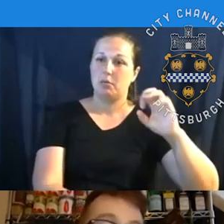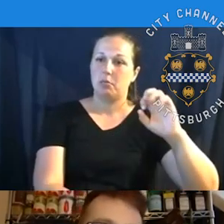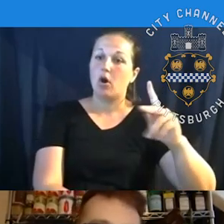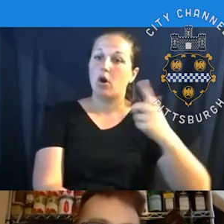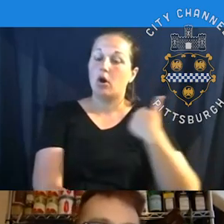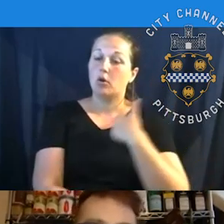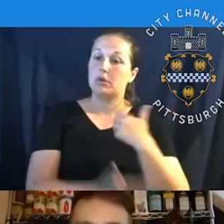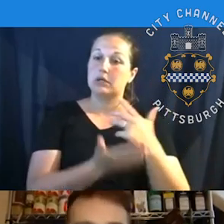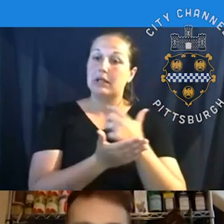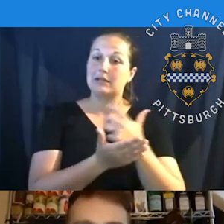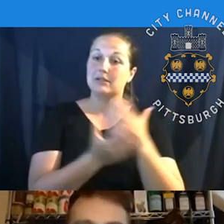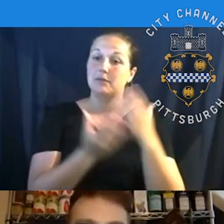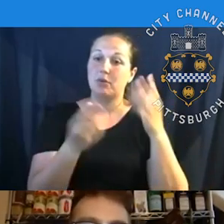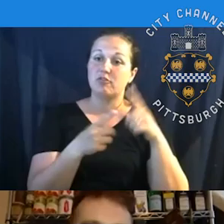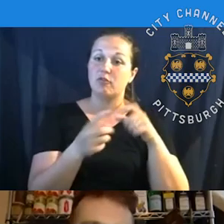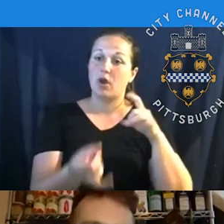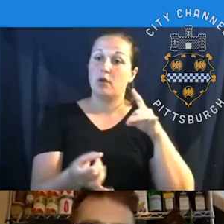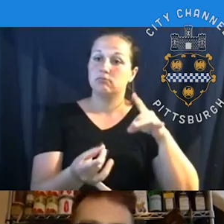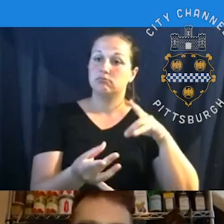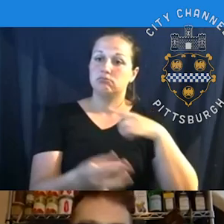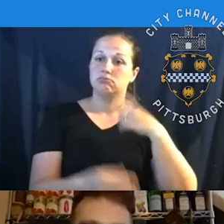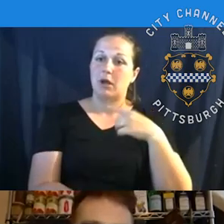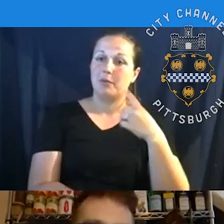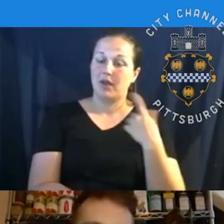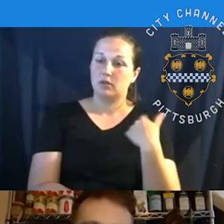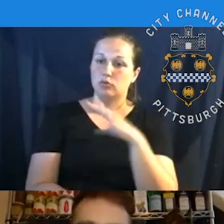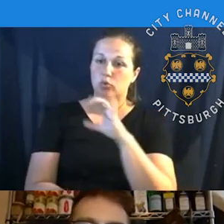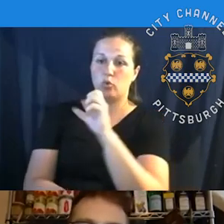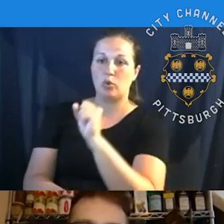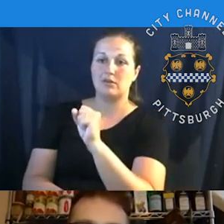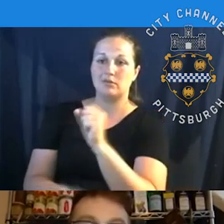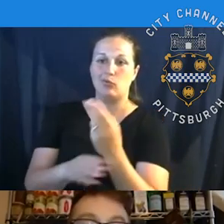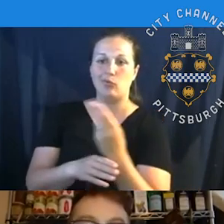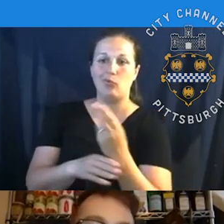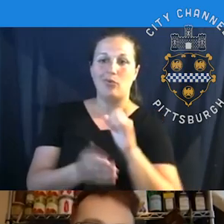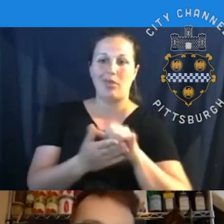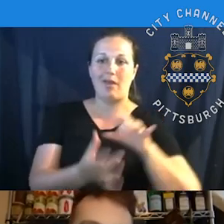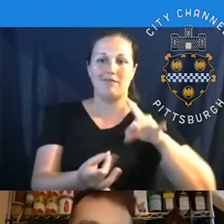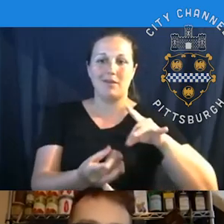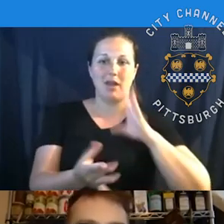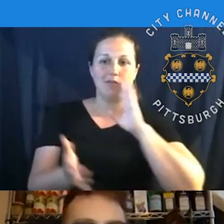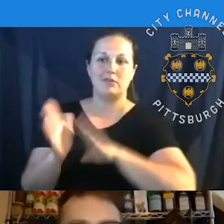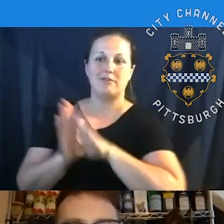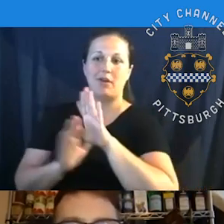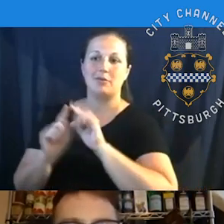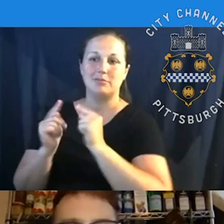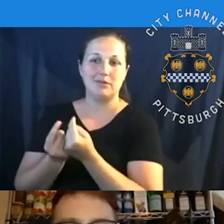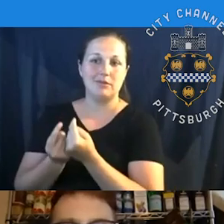already from the public. So it was really useful for, for Chris's team in developing the scope to have that, um, neighborhood planning information available.